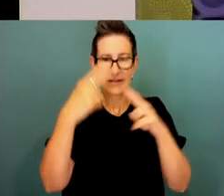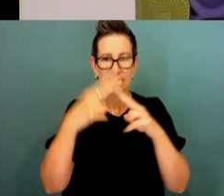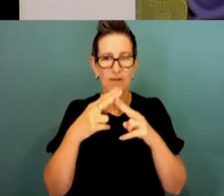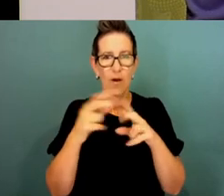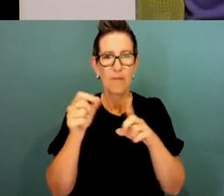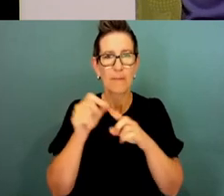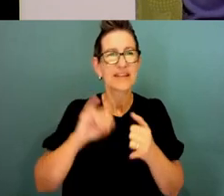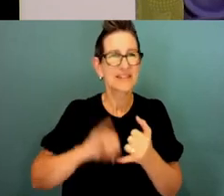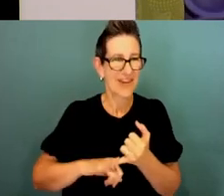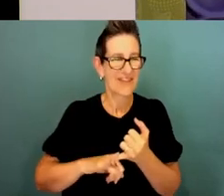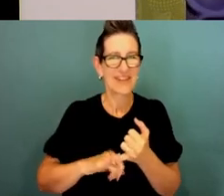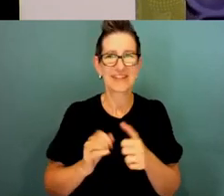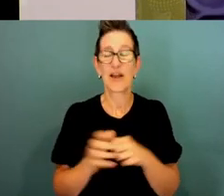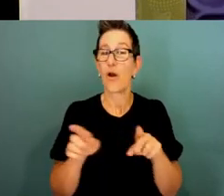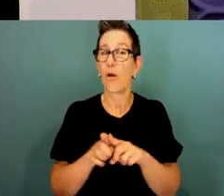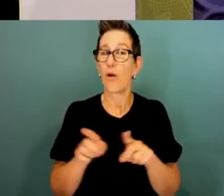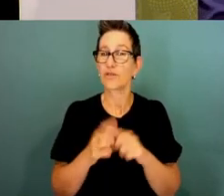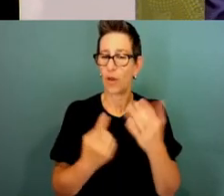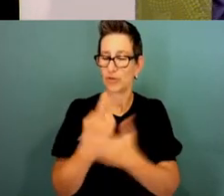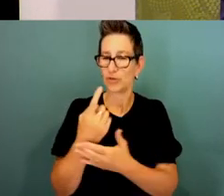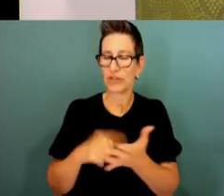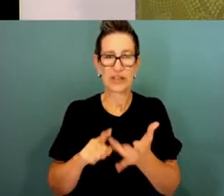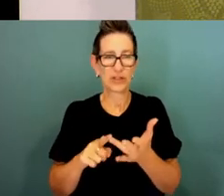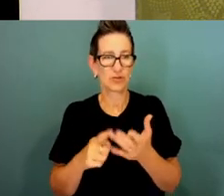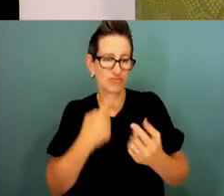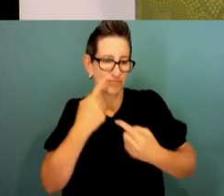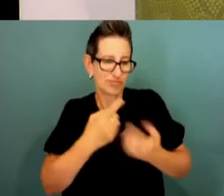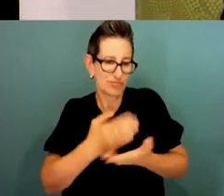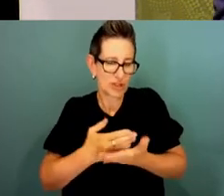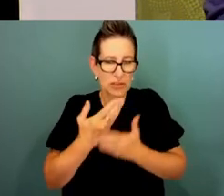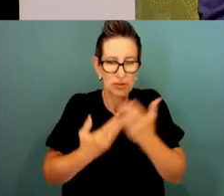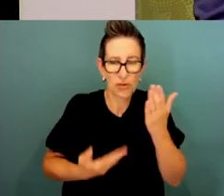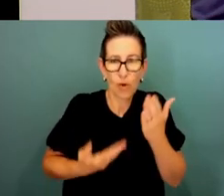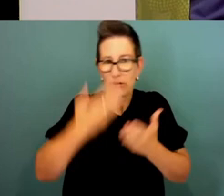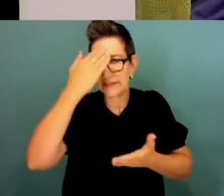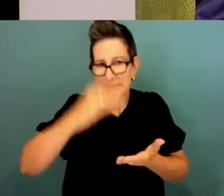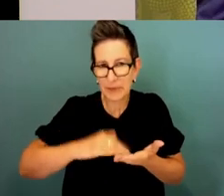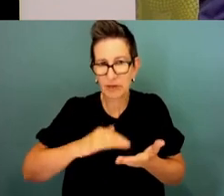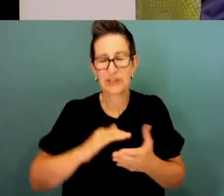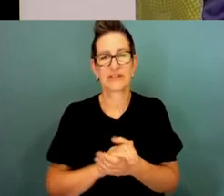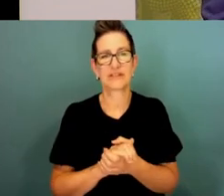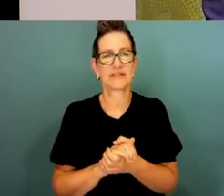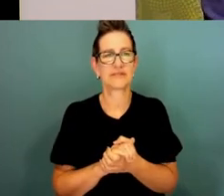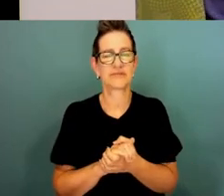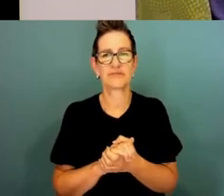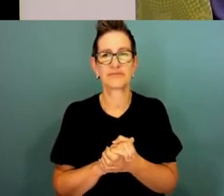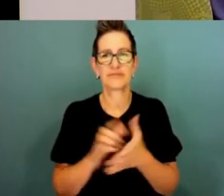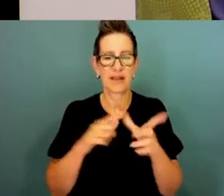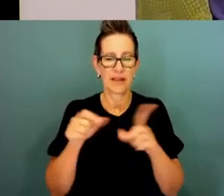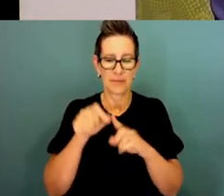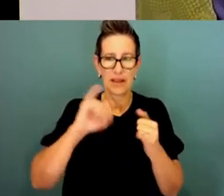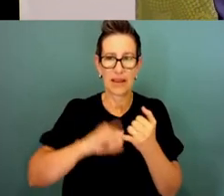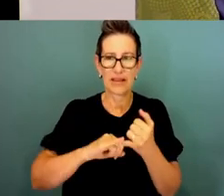and also an opportunity to share stories and experience. The APSC